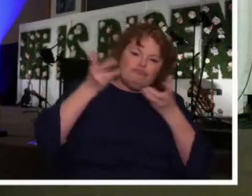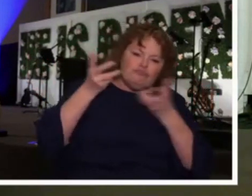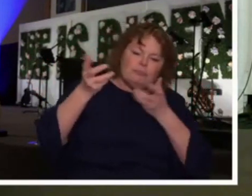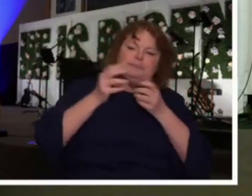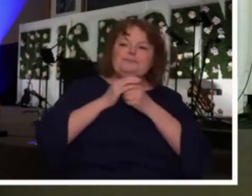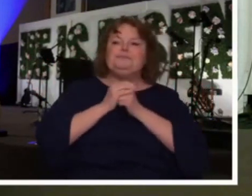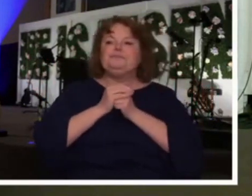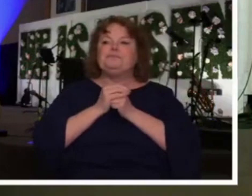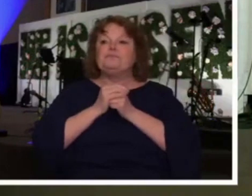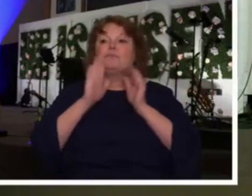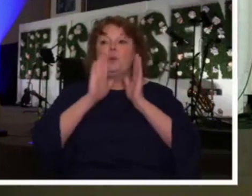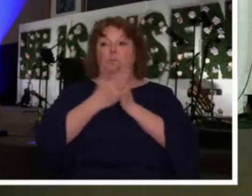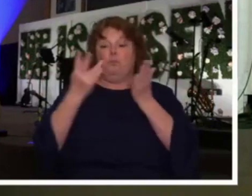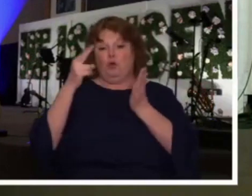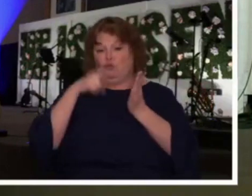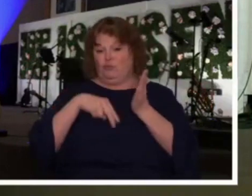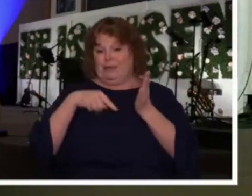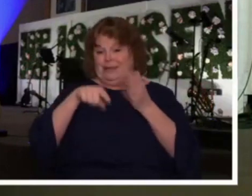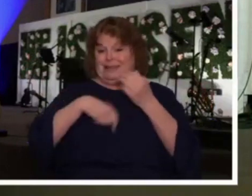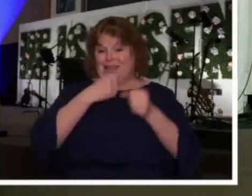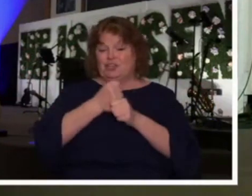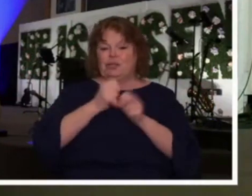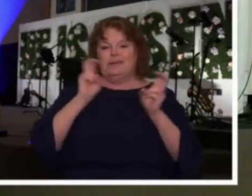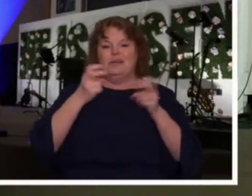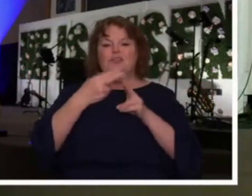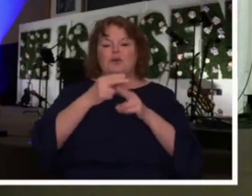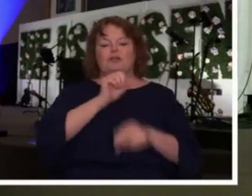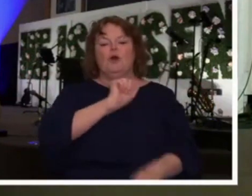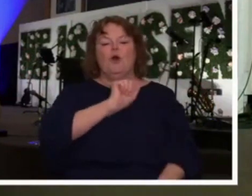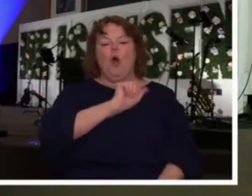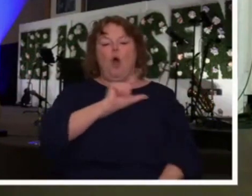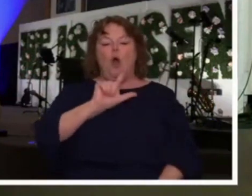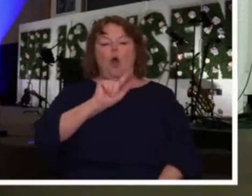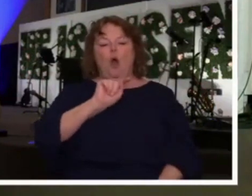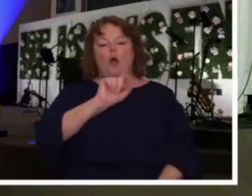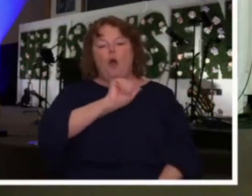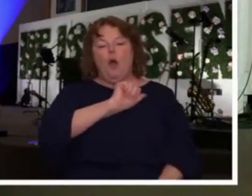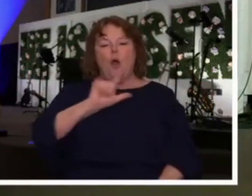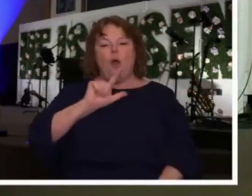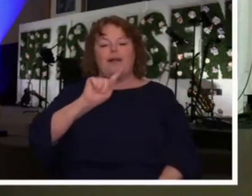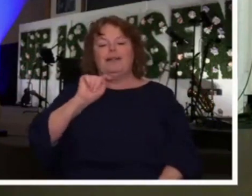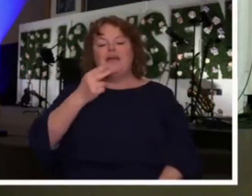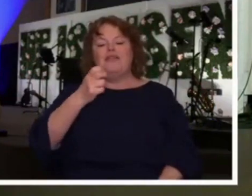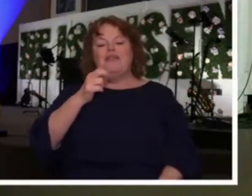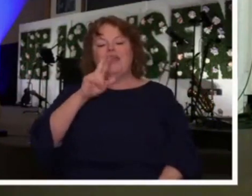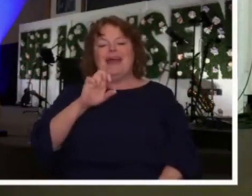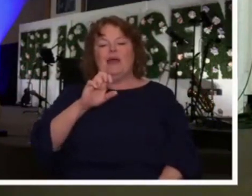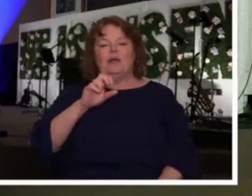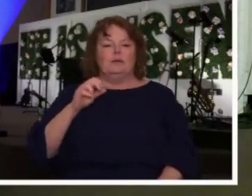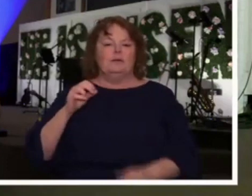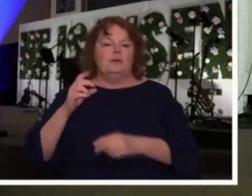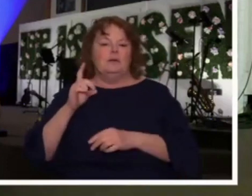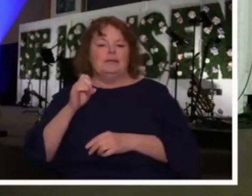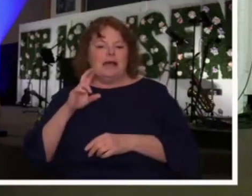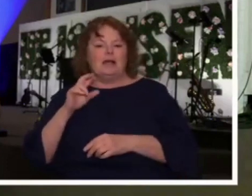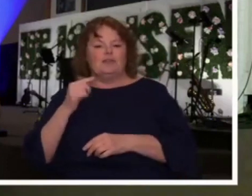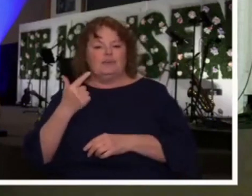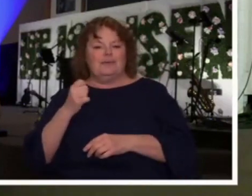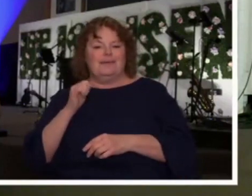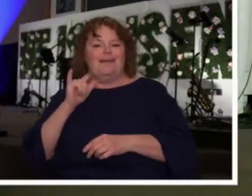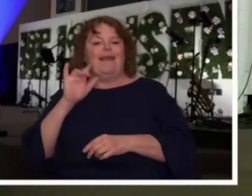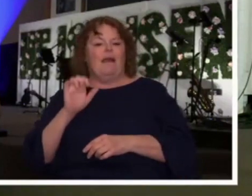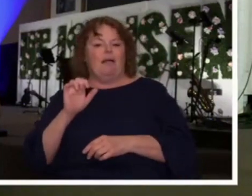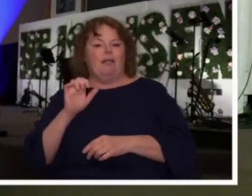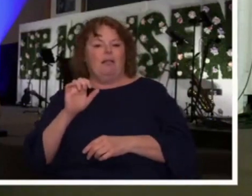things. And the book that we've been going through this year is called All There by Dr. Gail Johnson. All There. I highly, highly recommend this